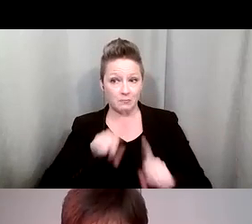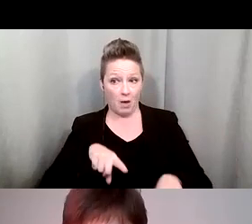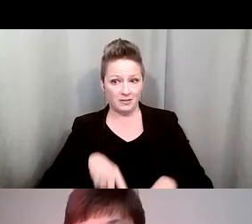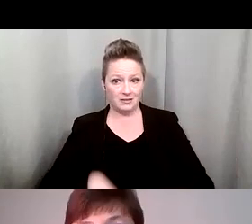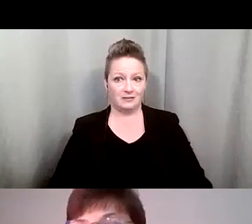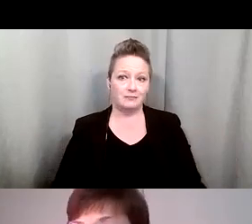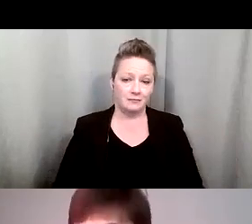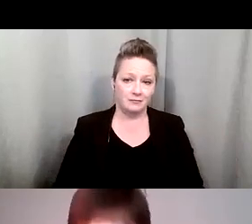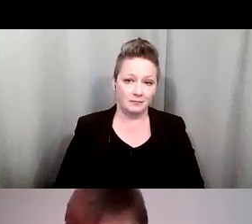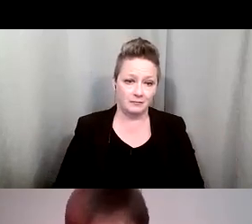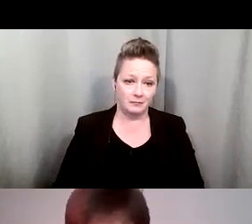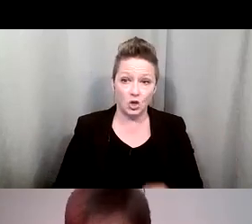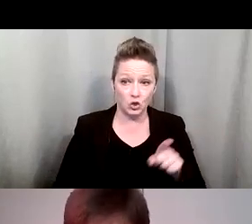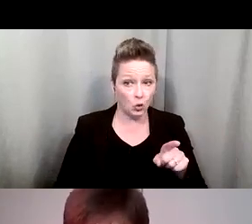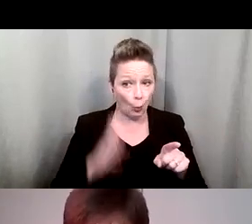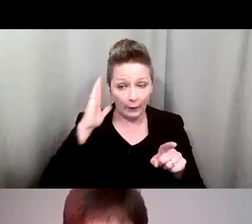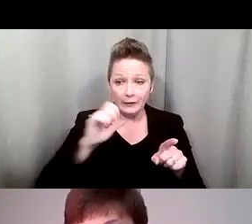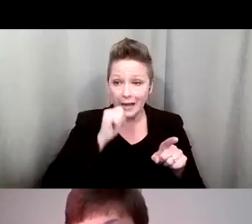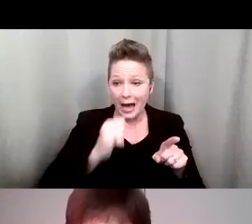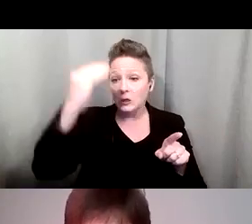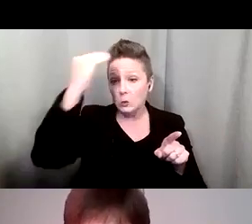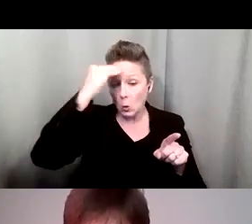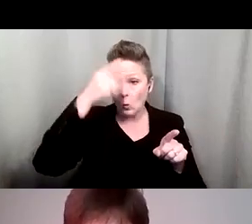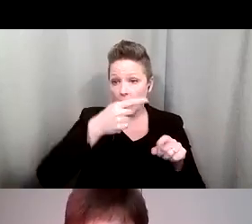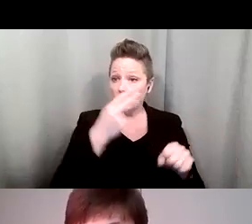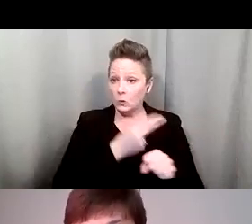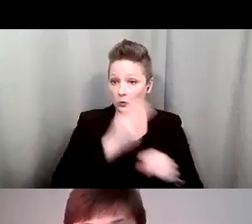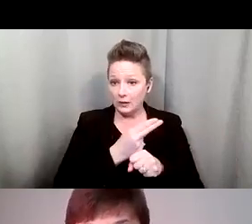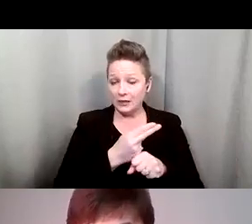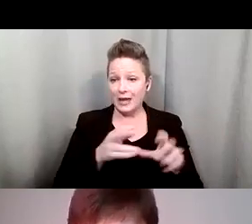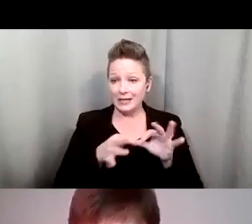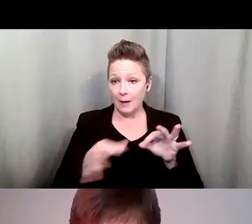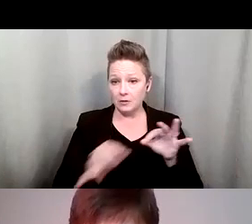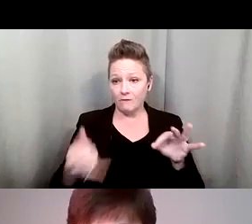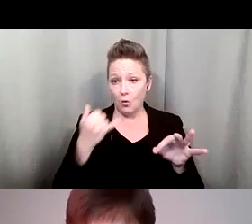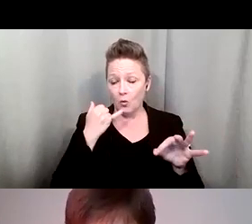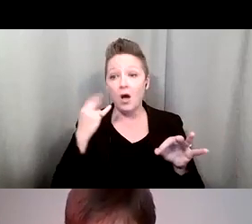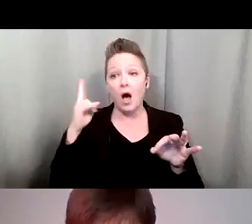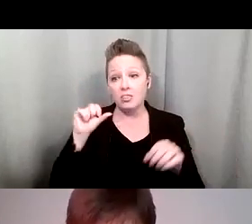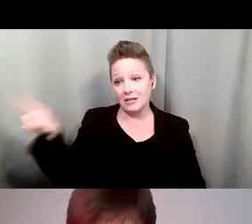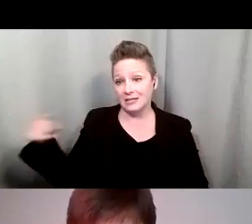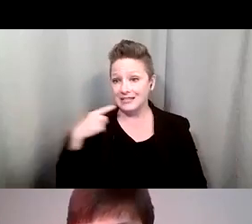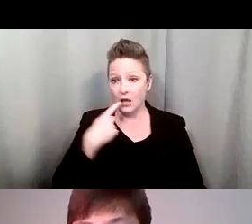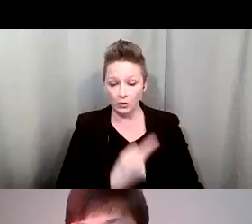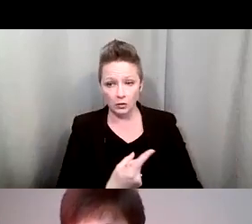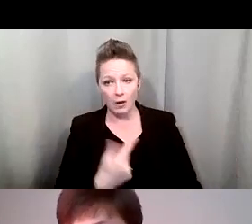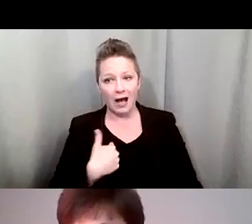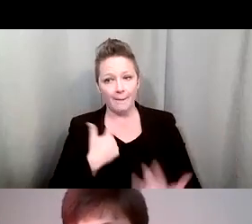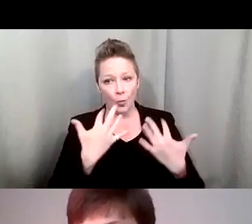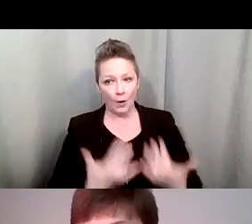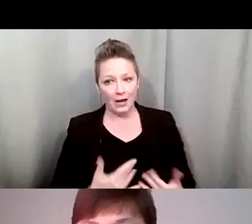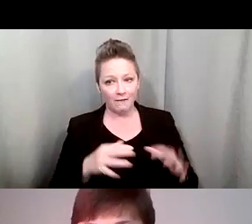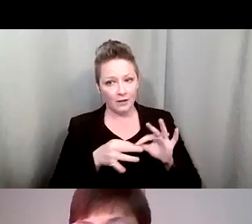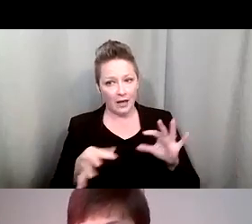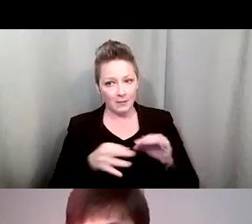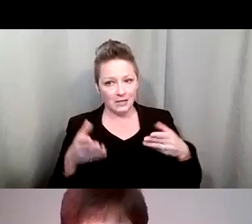You won't know that they're using the captioned phone unless the caller lets you know, I'm waiting for the captioning to finish. That kind of gives